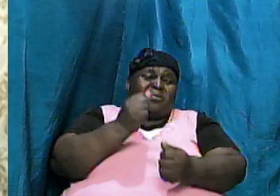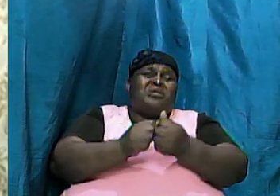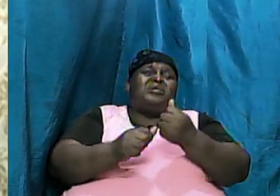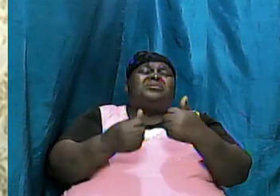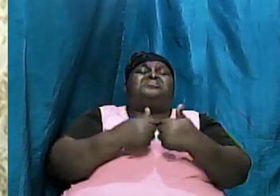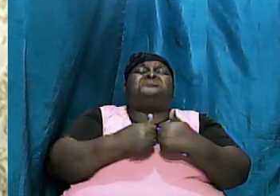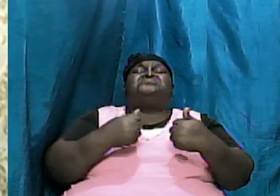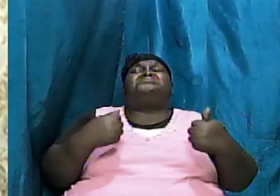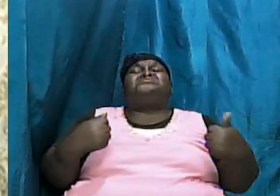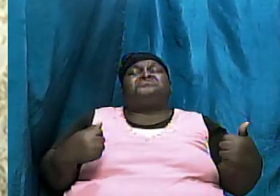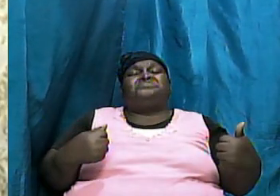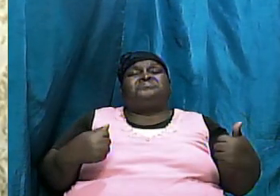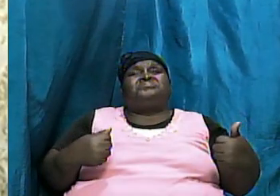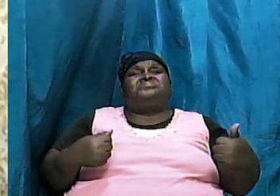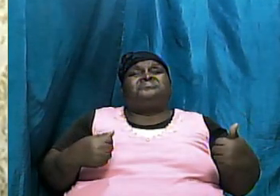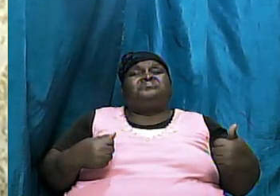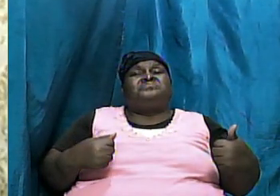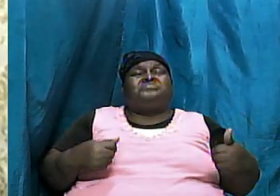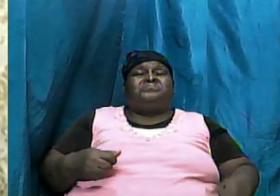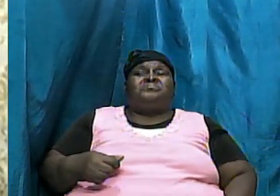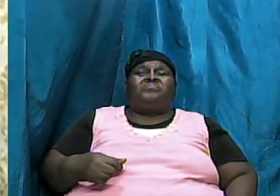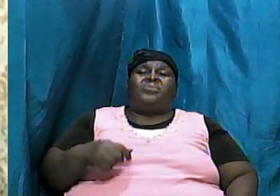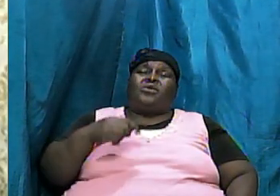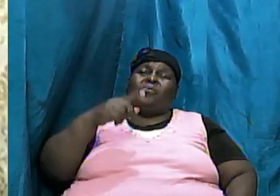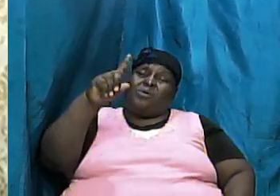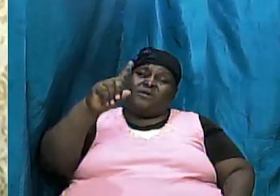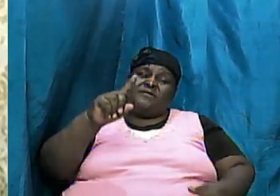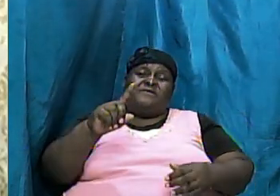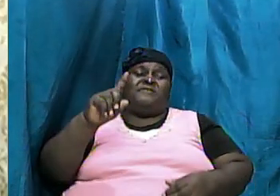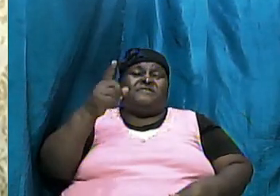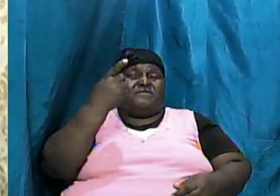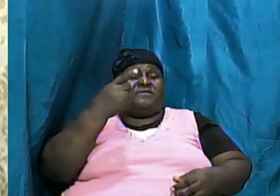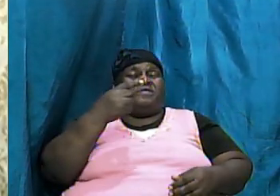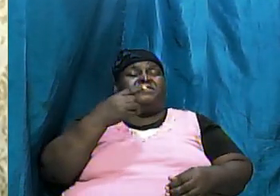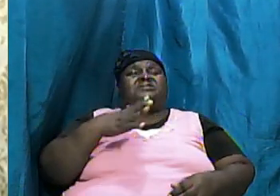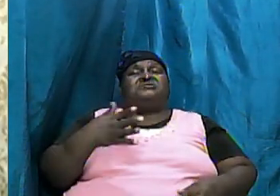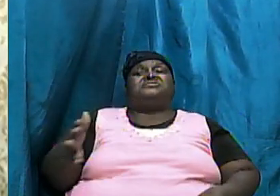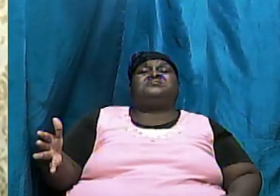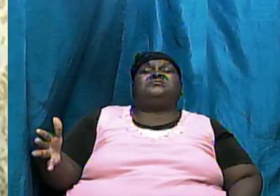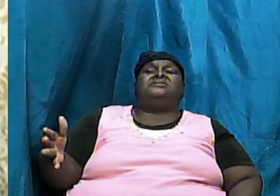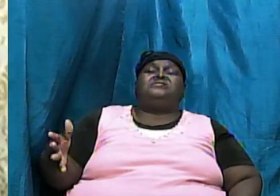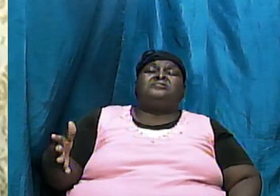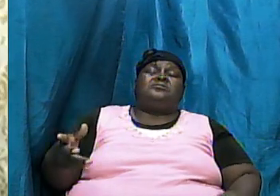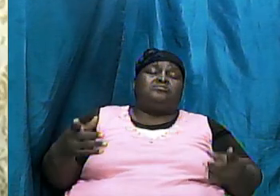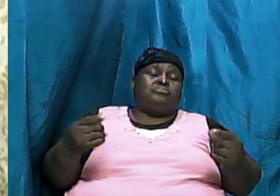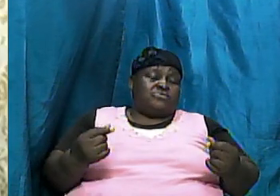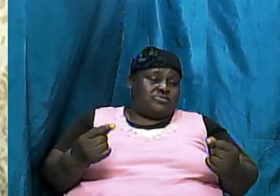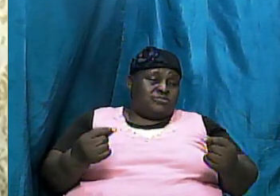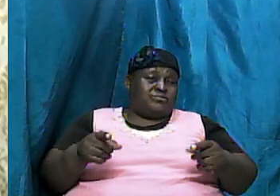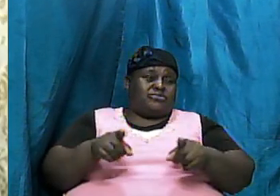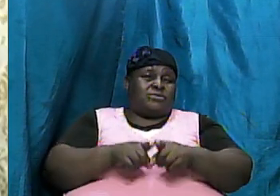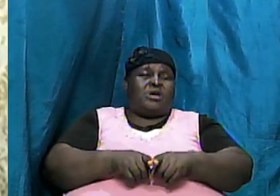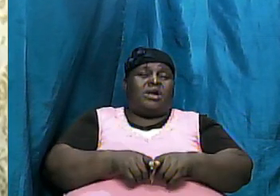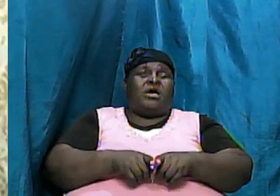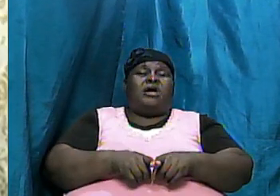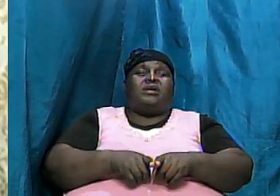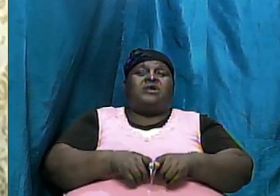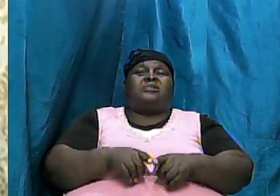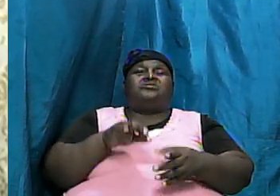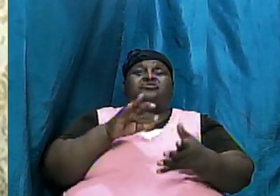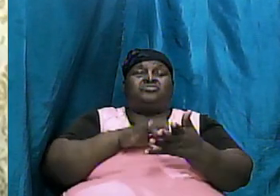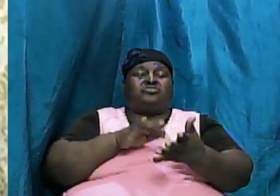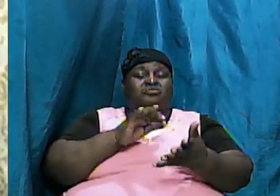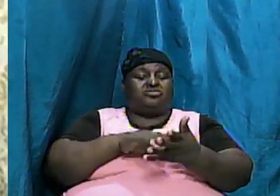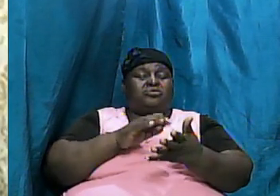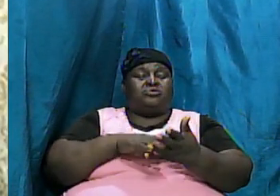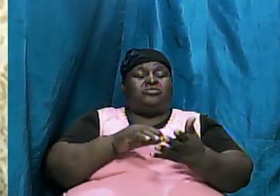so that one of the first things that I will attempt to do as we go through this